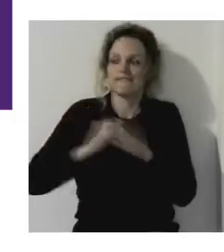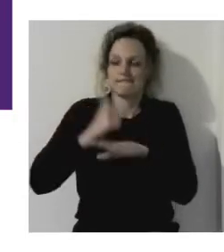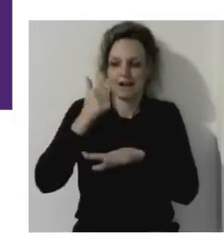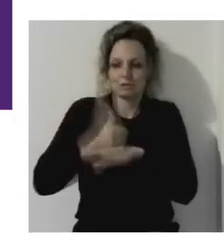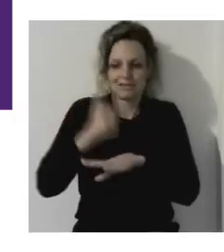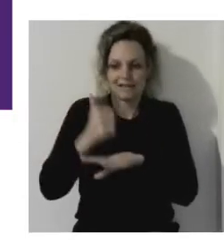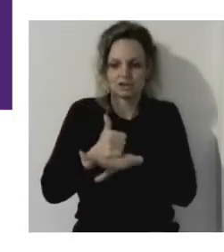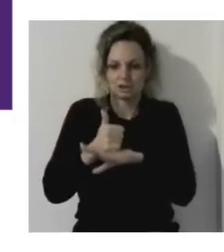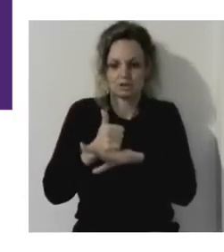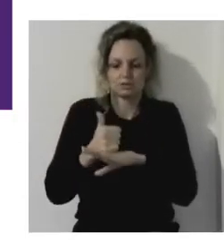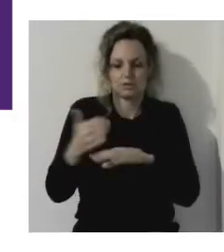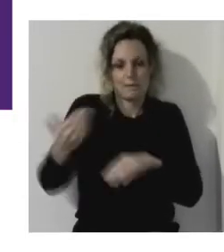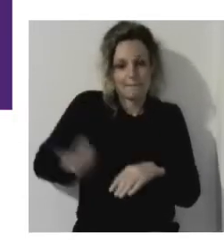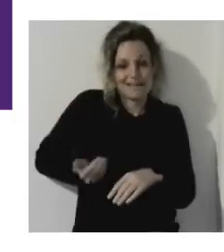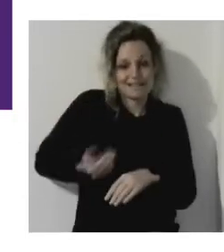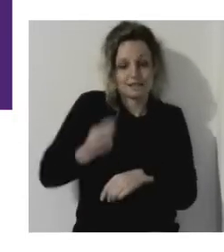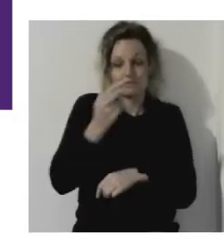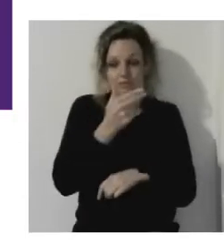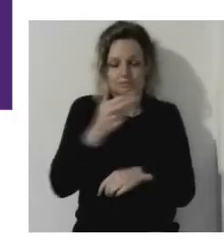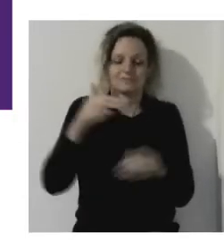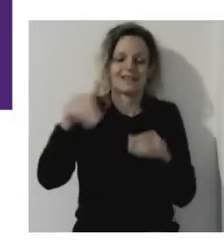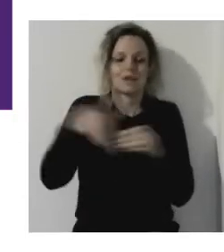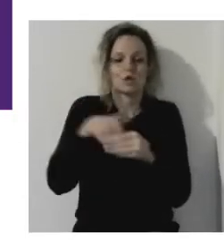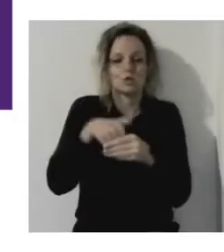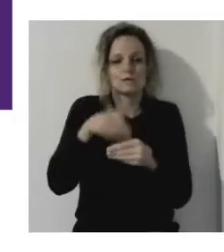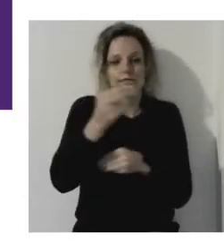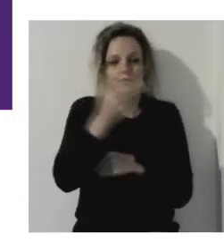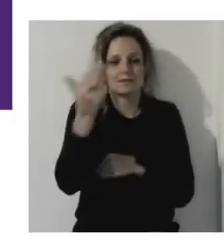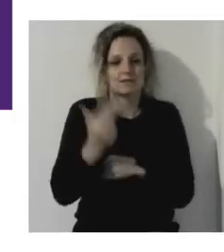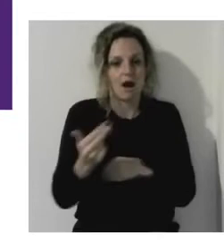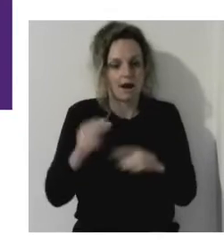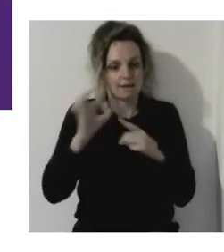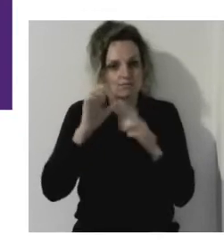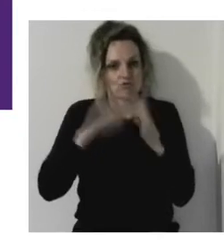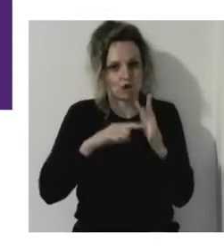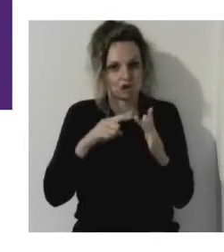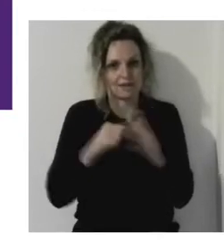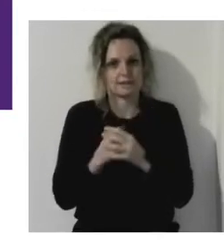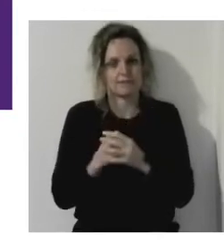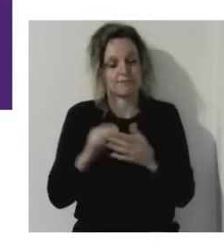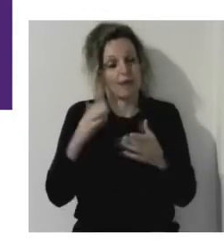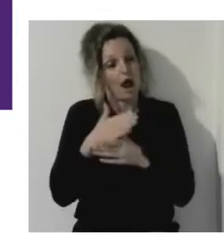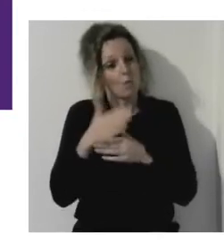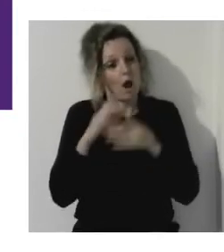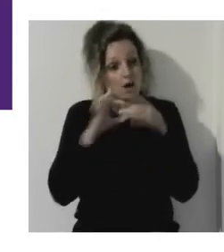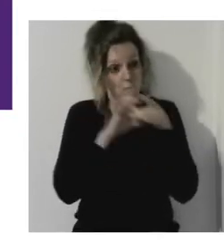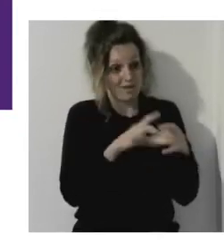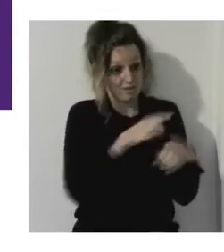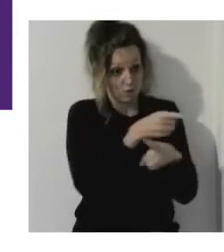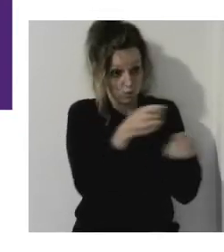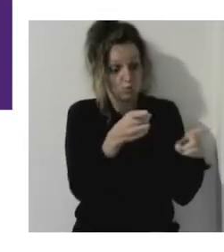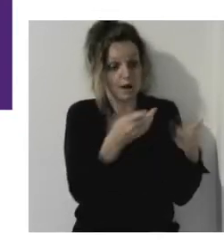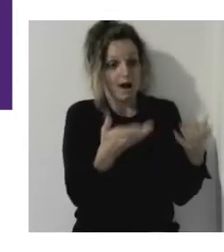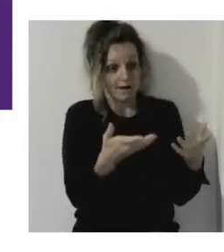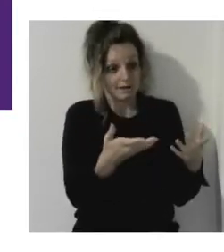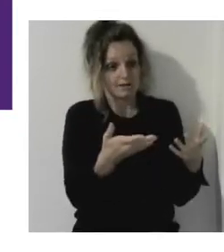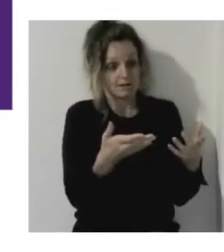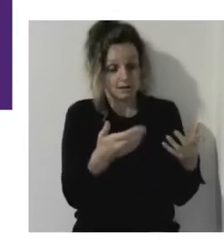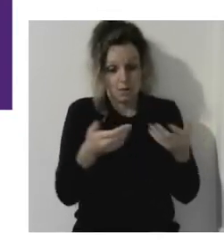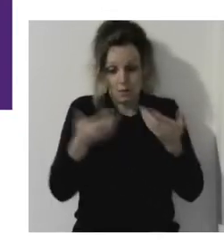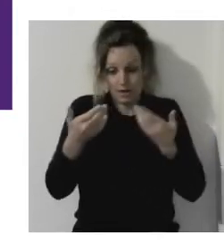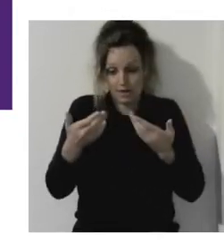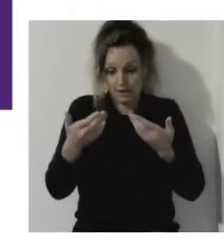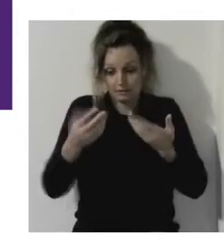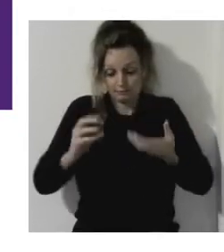strategy comes from inclusive design. It's through our work with you guys at the Hamlin Hamlin Center. And so we actually devise the strategy that underpins the pedagogy,